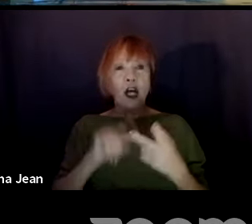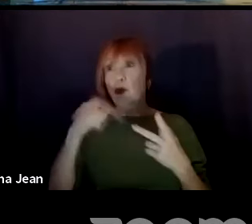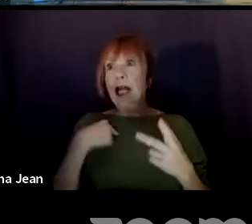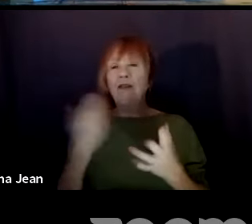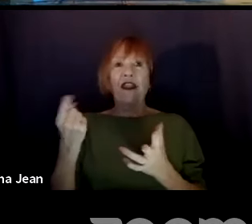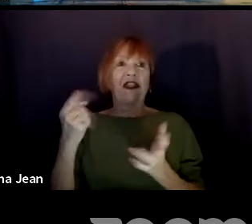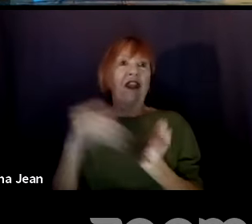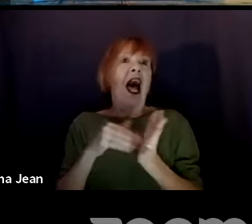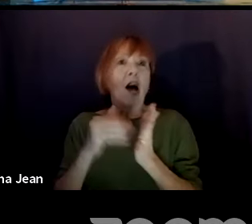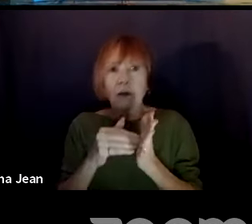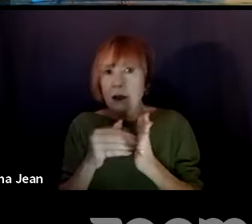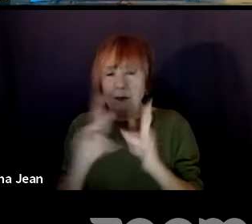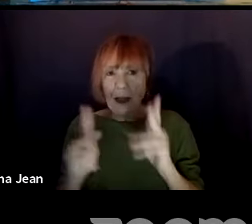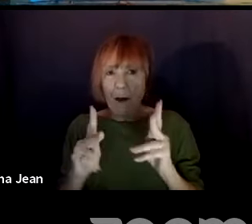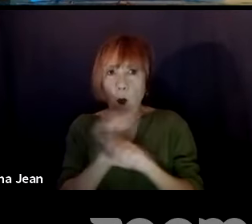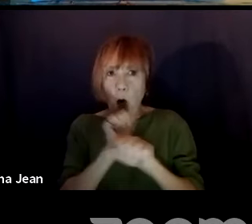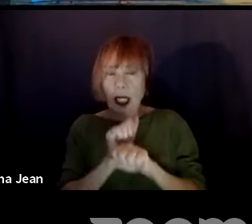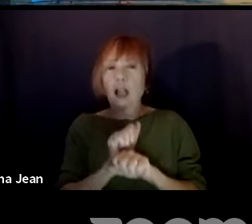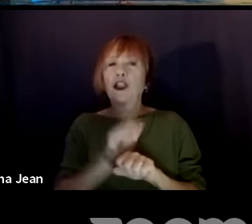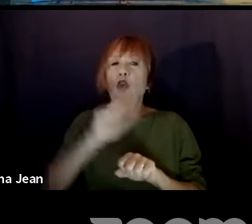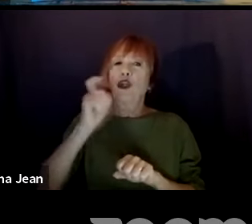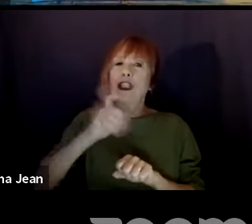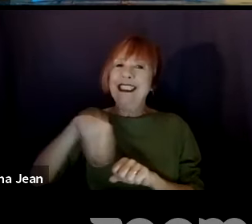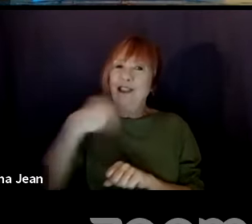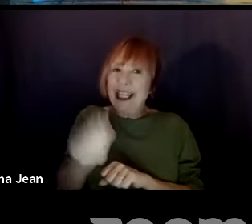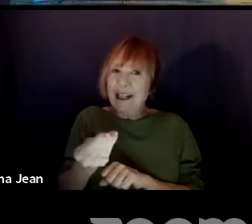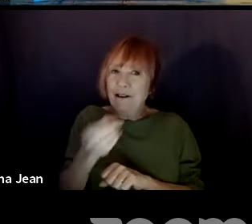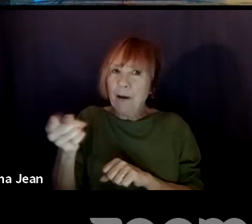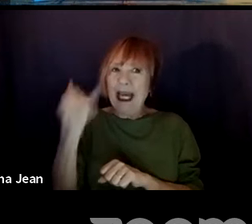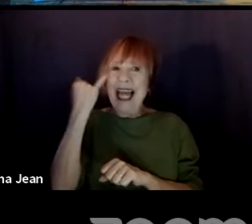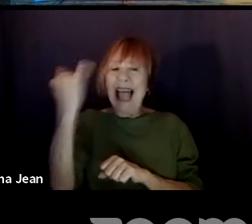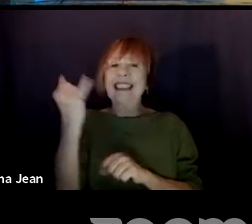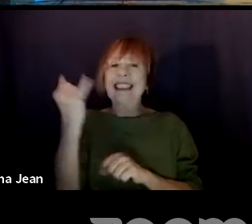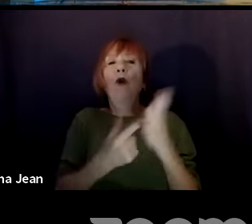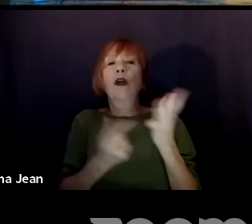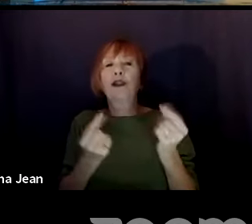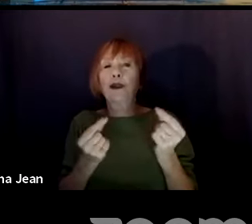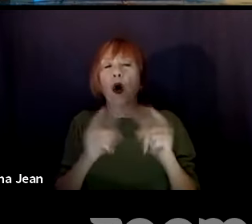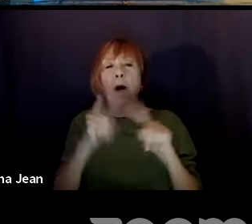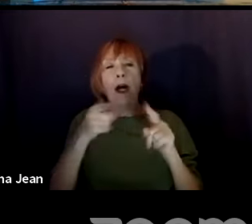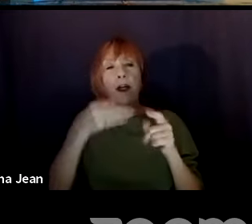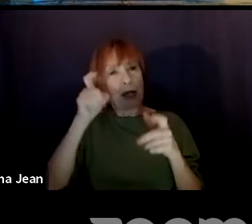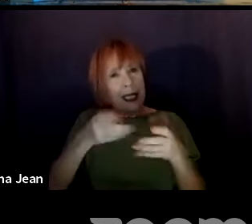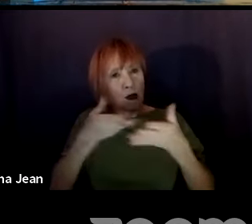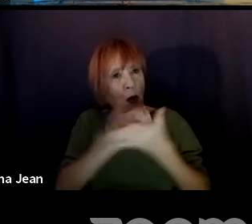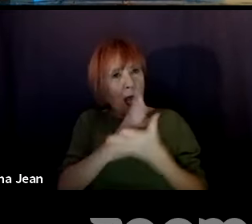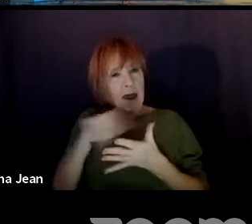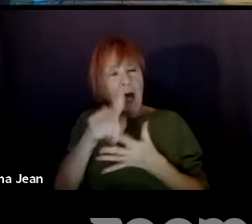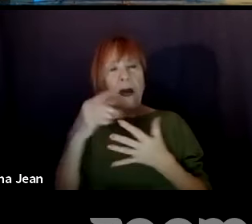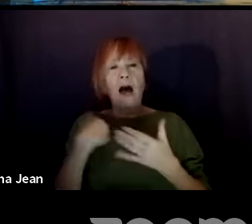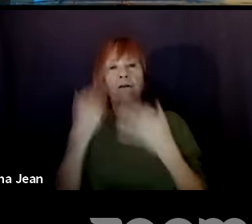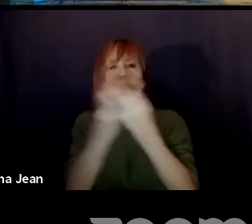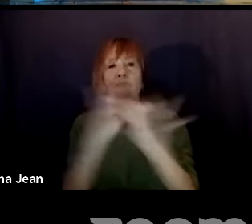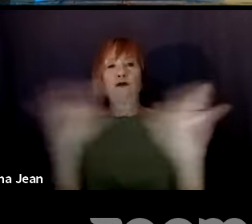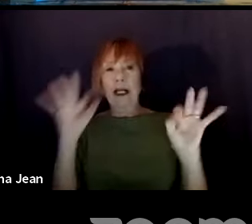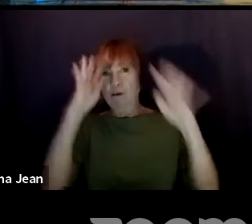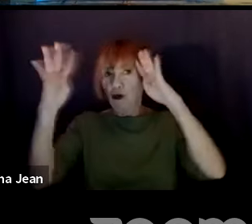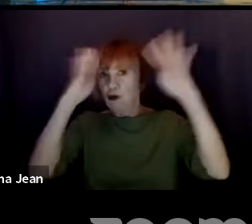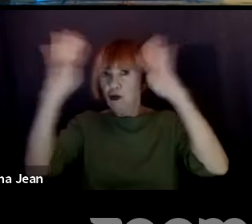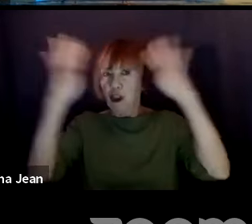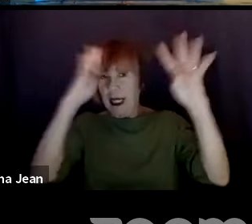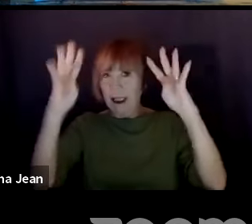people working on it. You just want to give them an idea what to do, but you want to give them the freedom to create stuff, too.